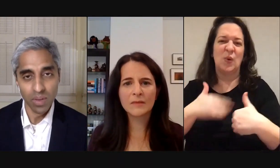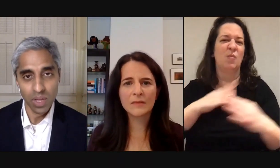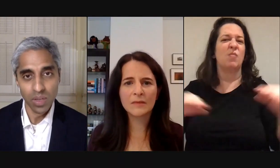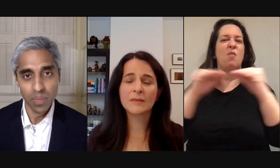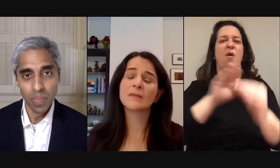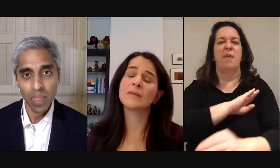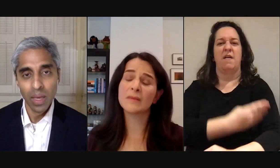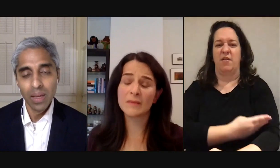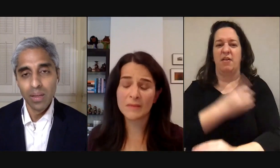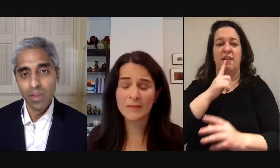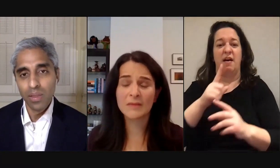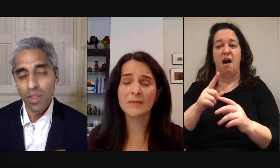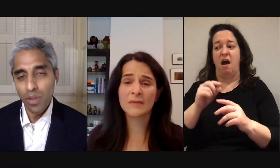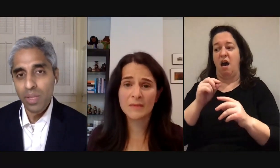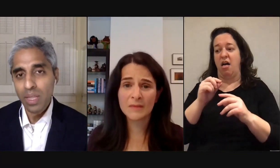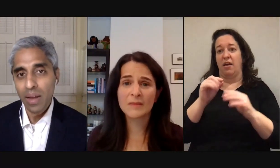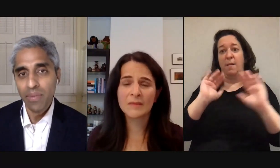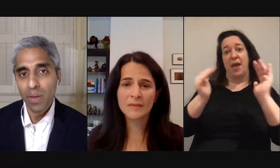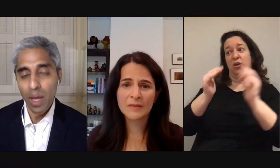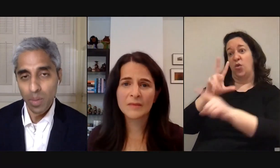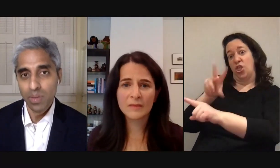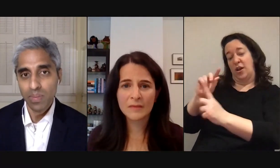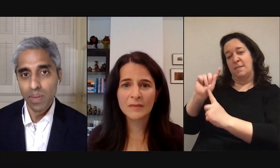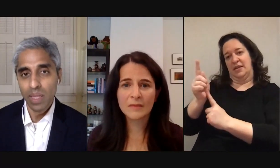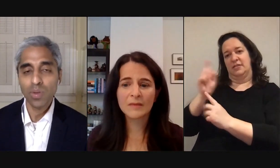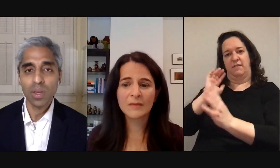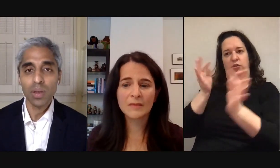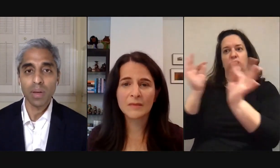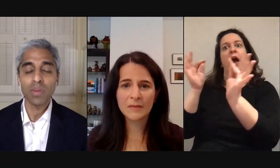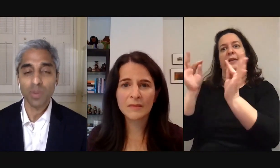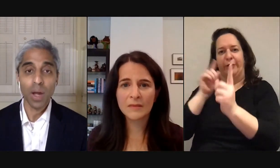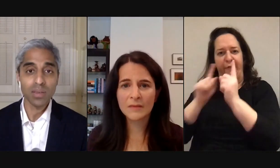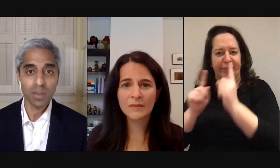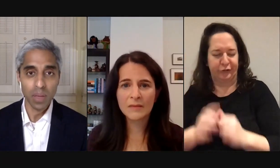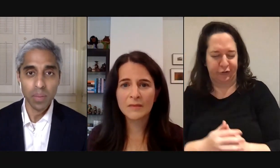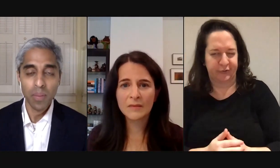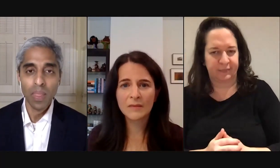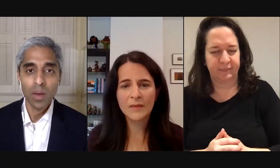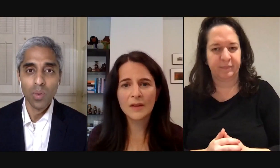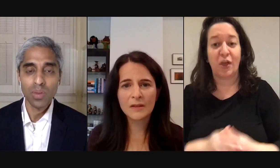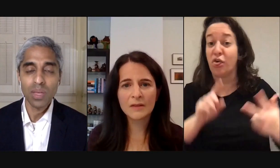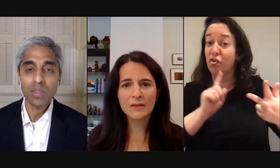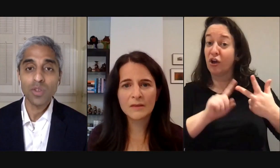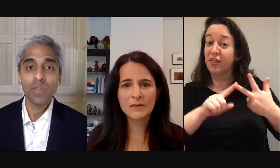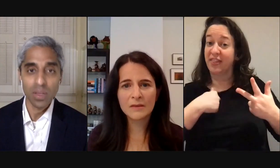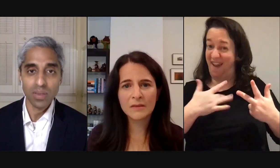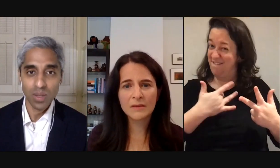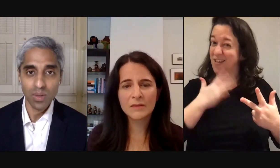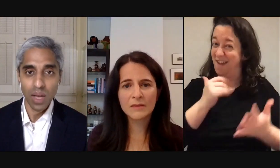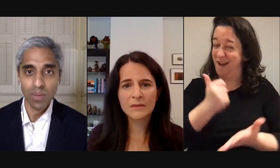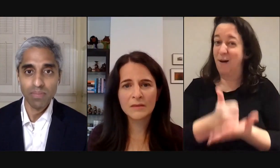distracted conversation the third thing that i found helps and this was a bit of a surprise to me was that